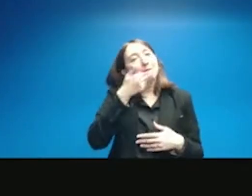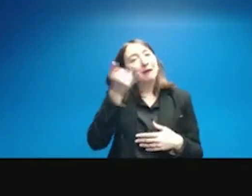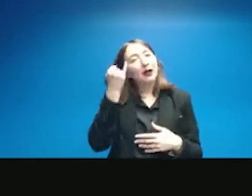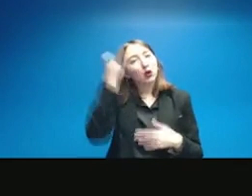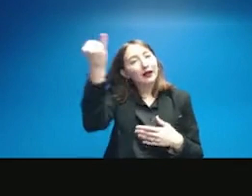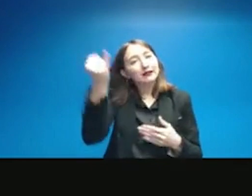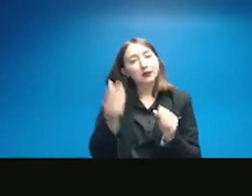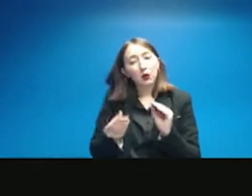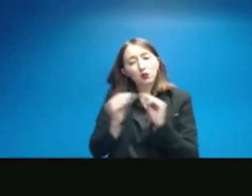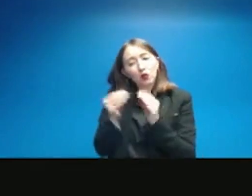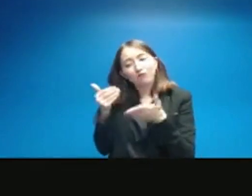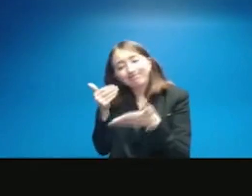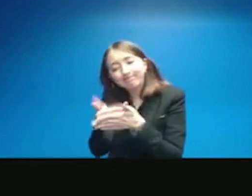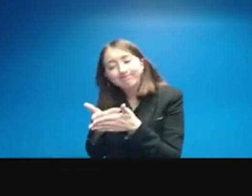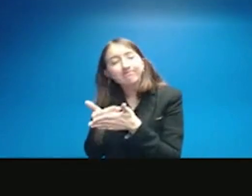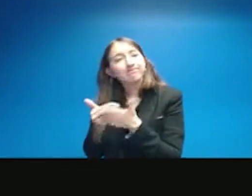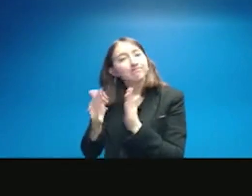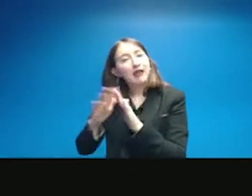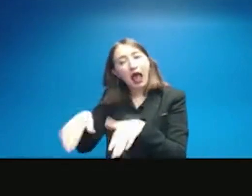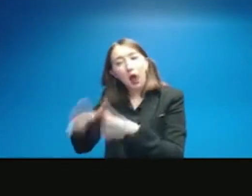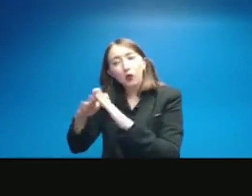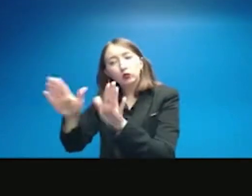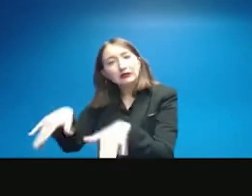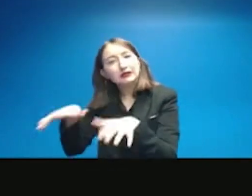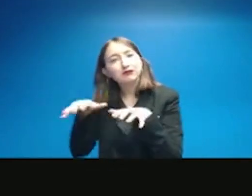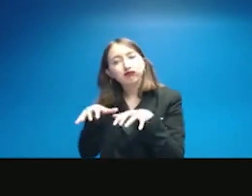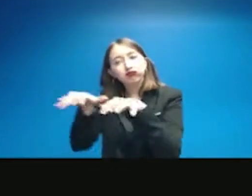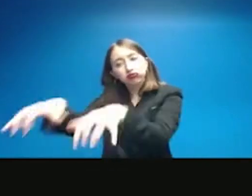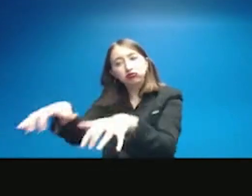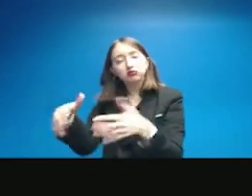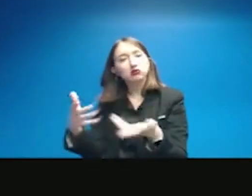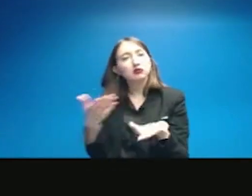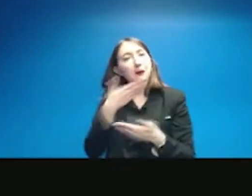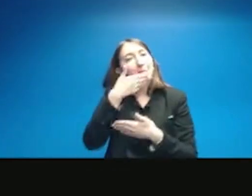transportation and better access to our community.